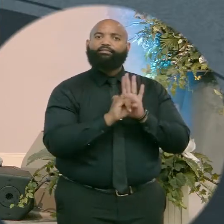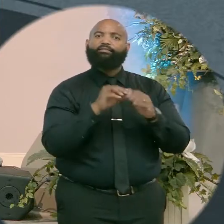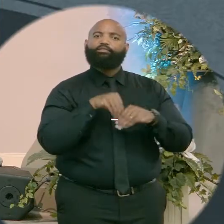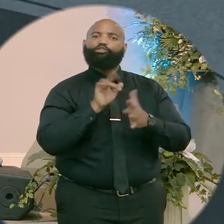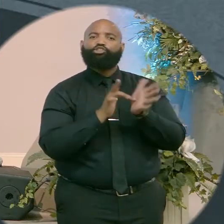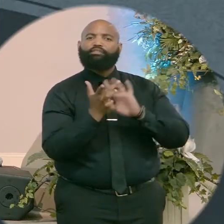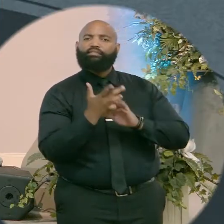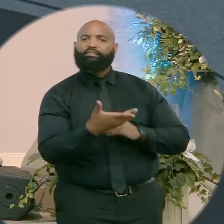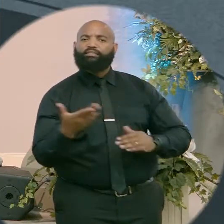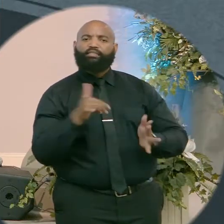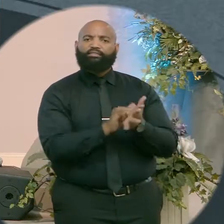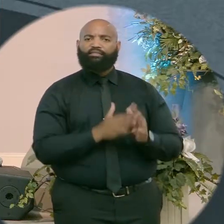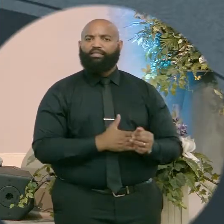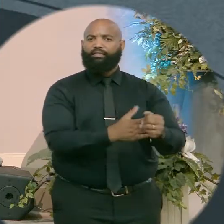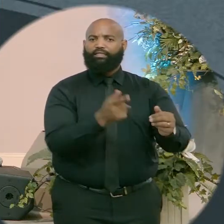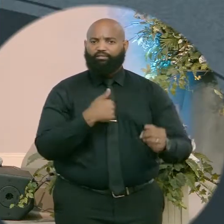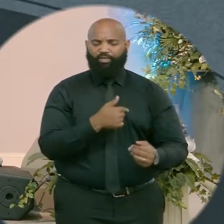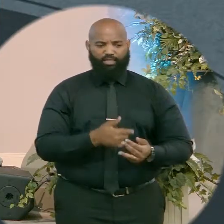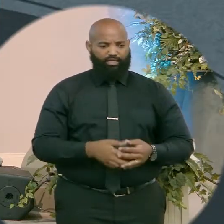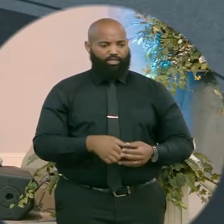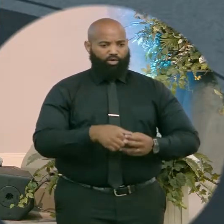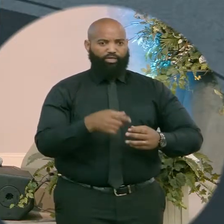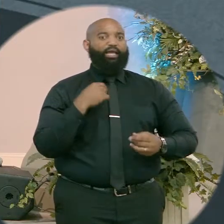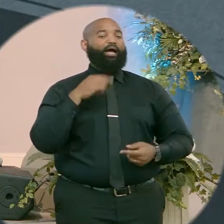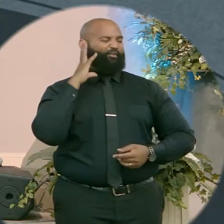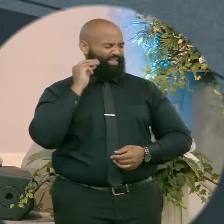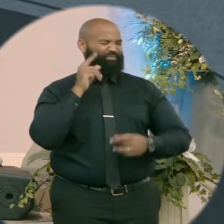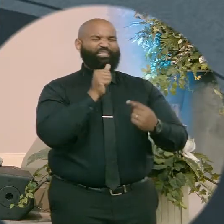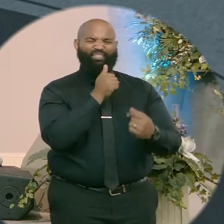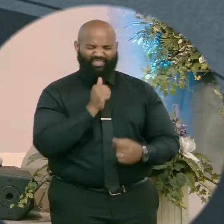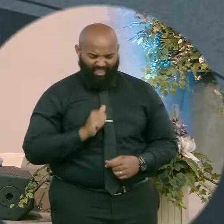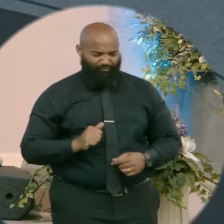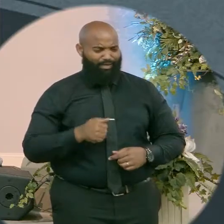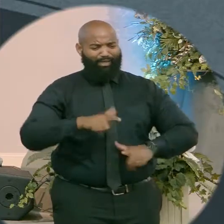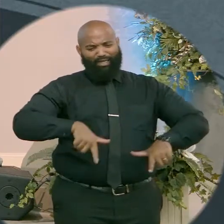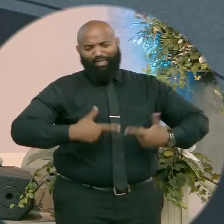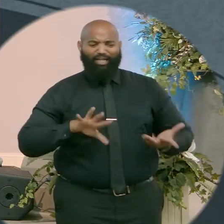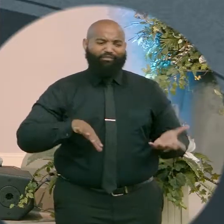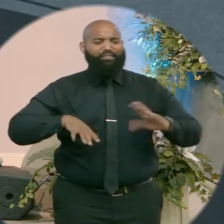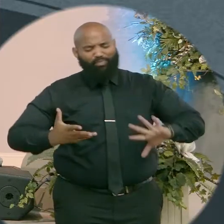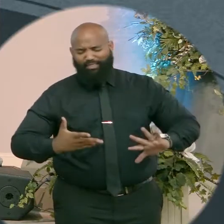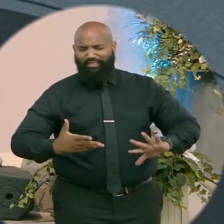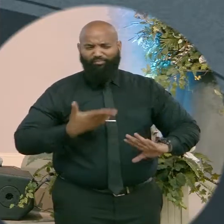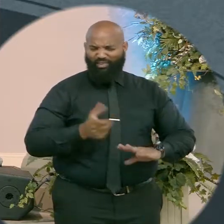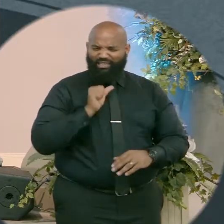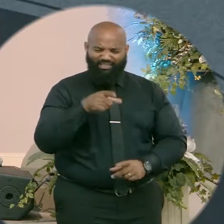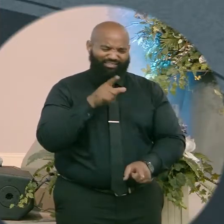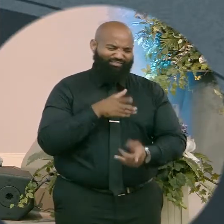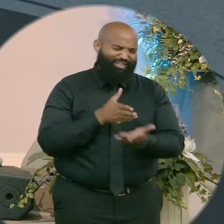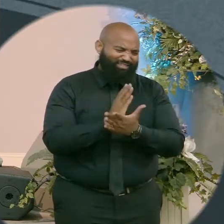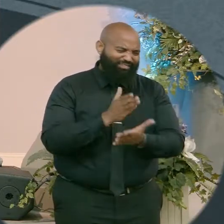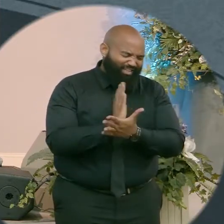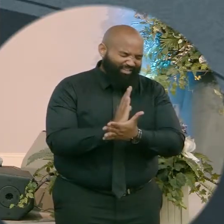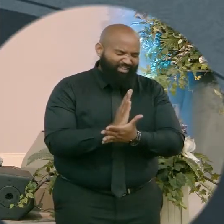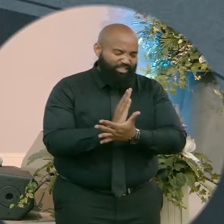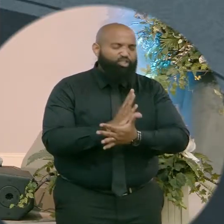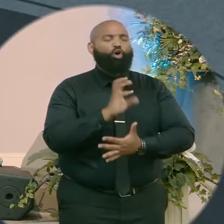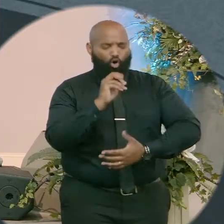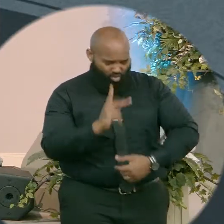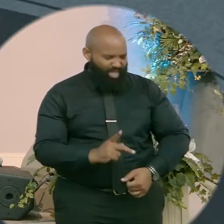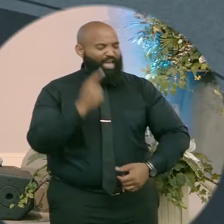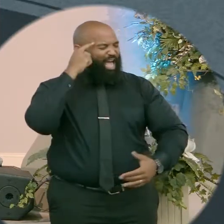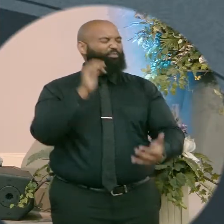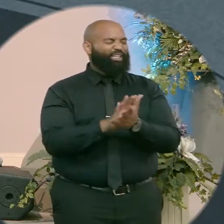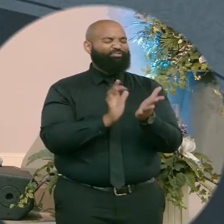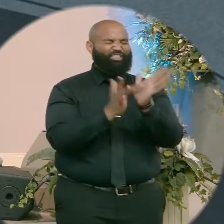be the thing that holds you together. When you're going through suffering and life ain't fair and it don't look right and it don't feel right, you tighten up your belt and